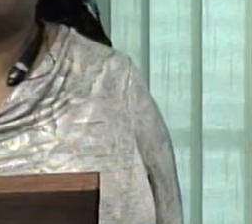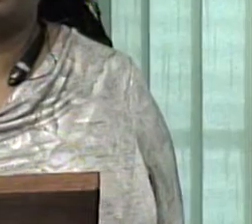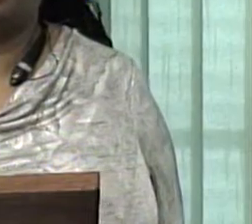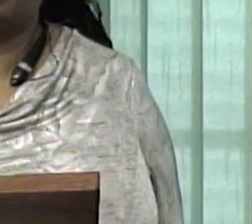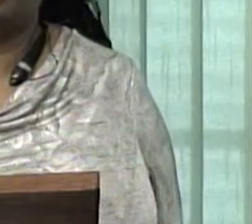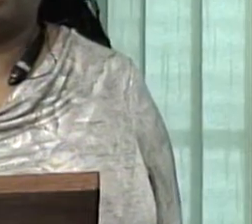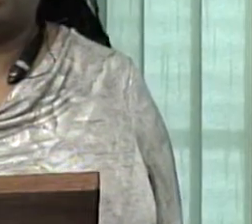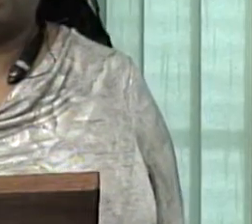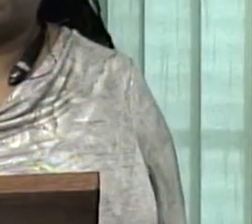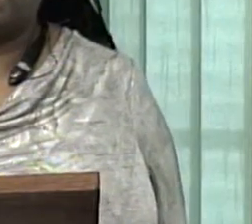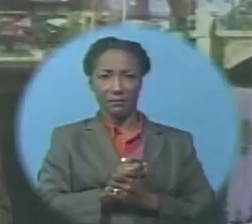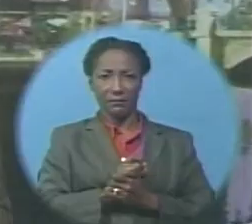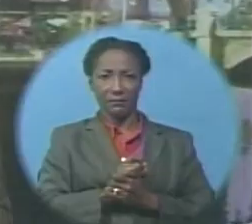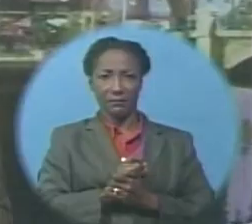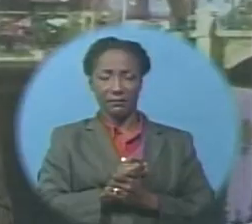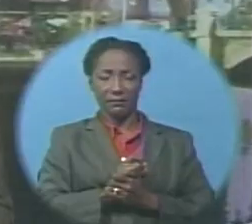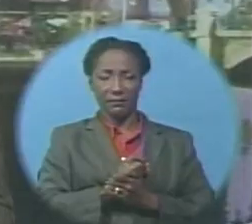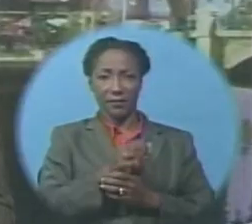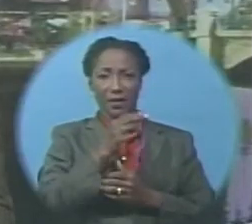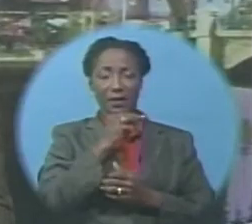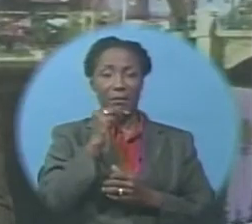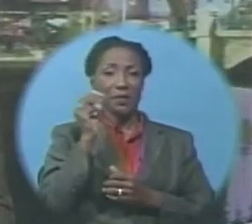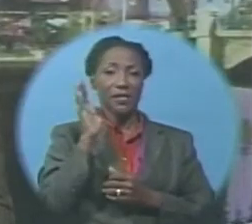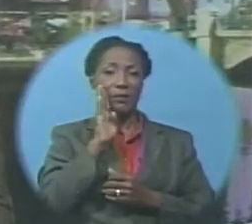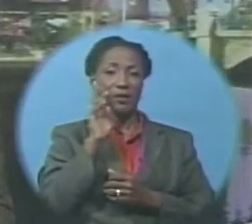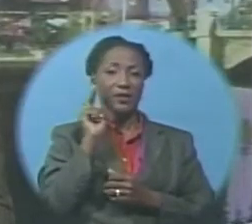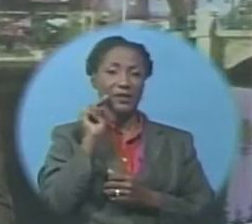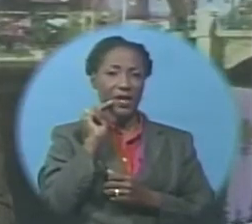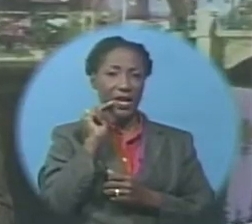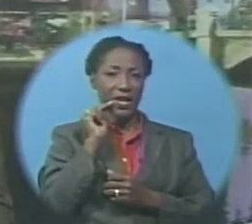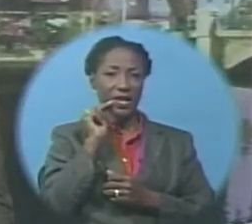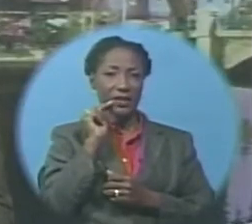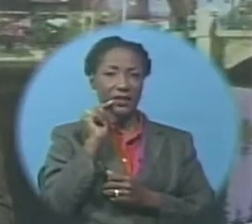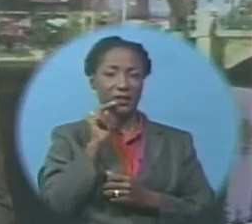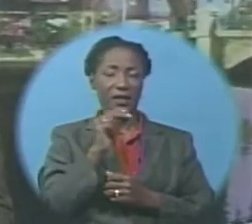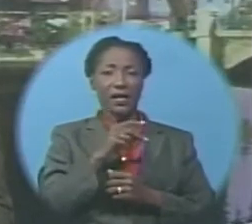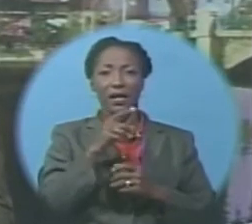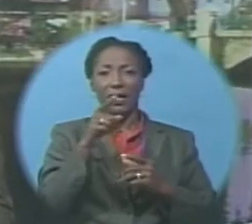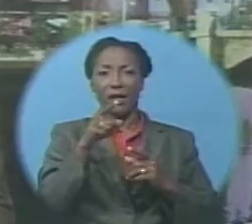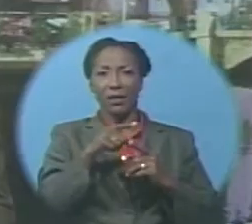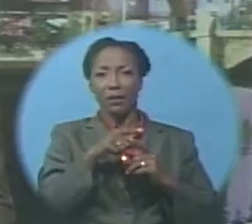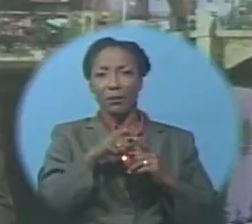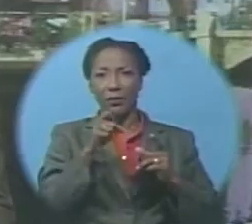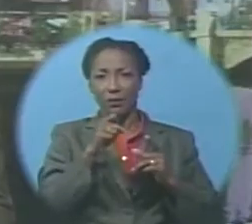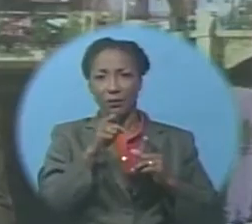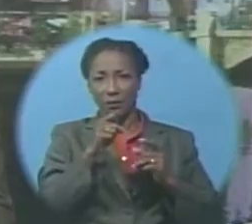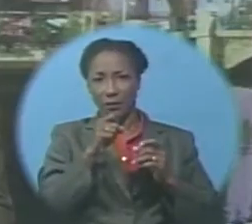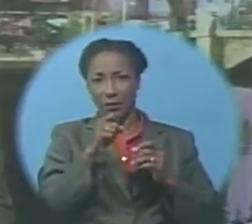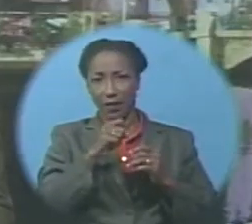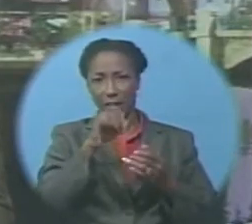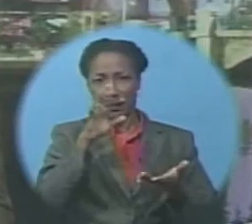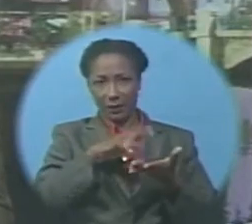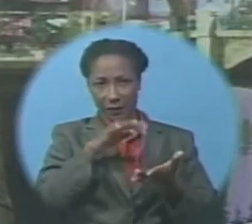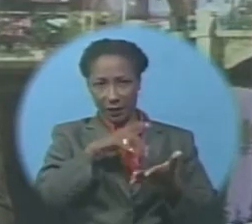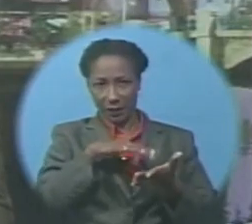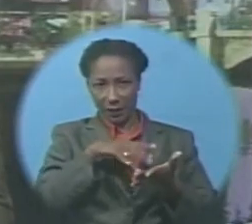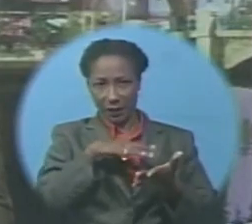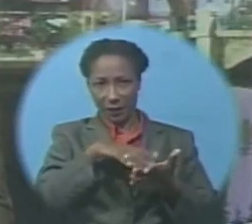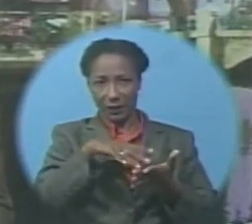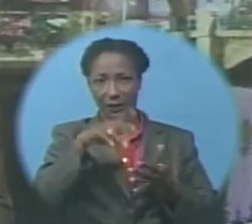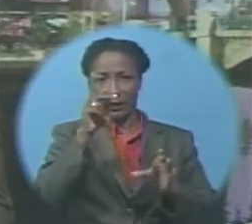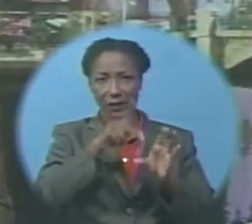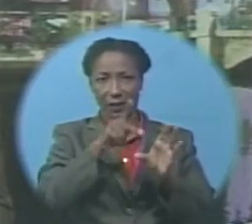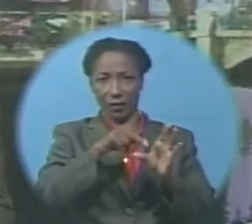to tap into. Ms. Bovell-Niles, an amputee since 2015, studies psychology and sociology